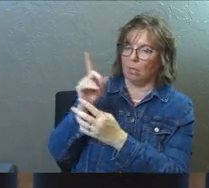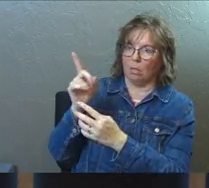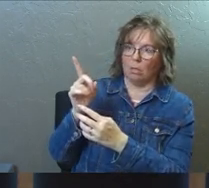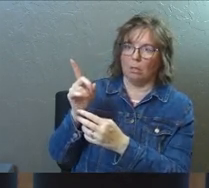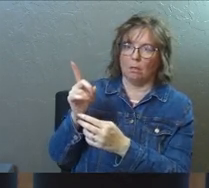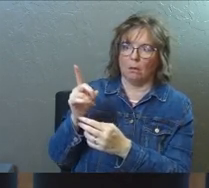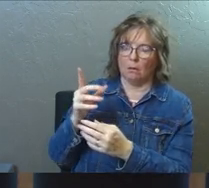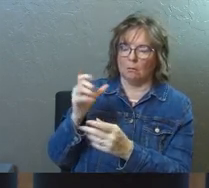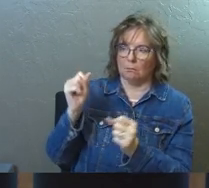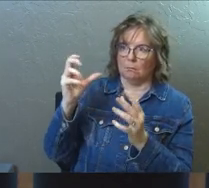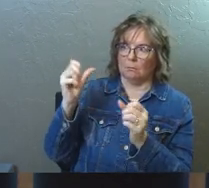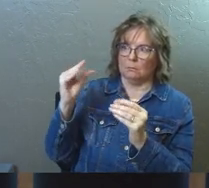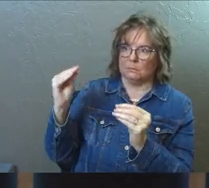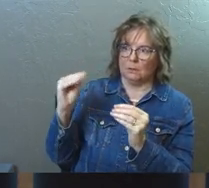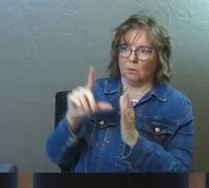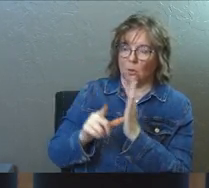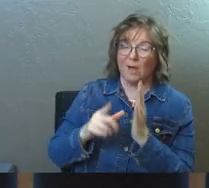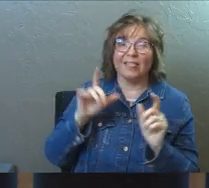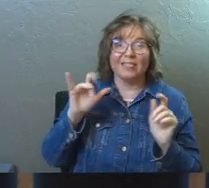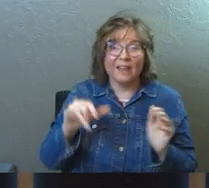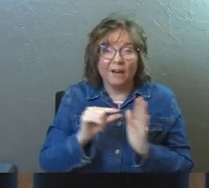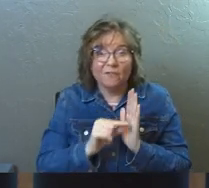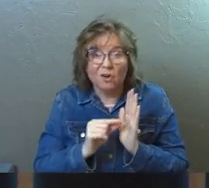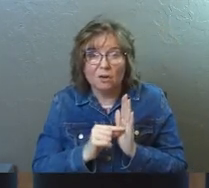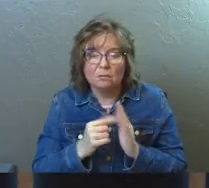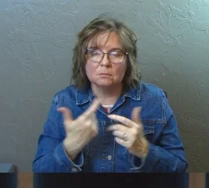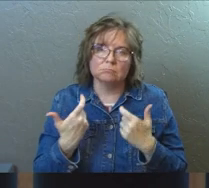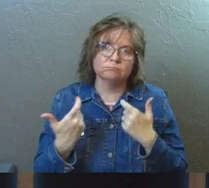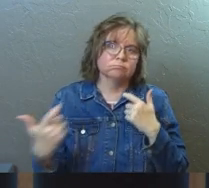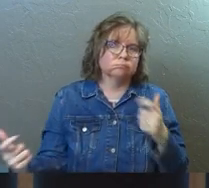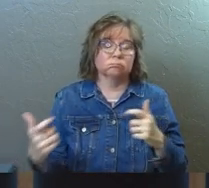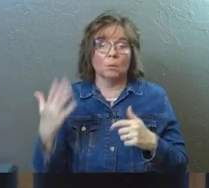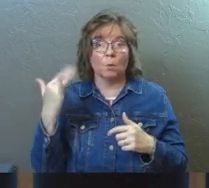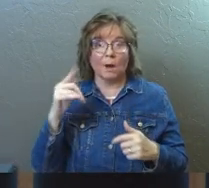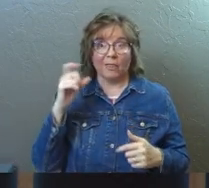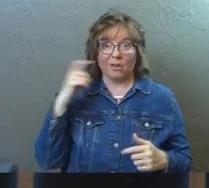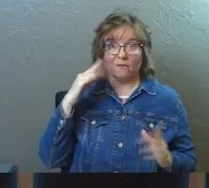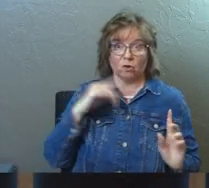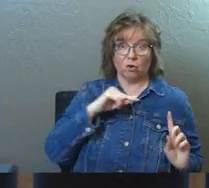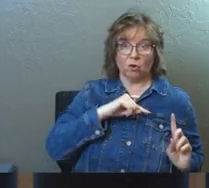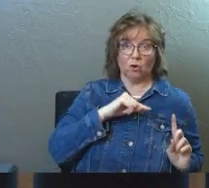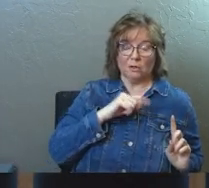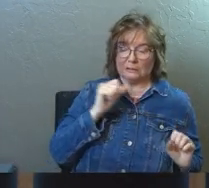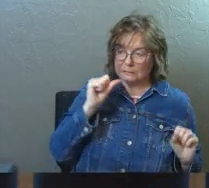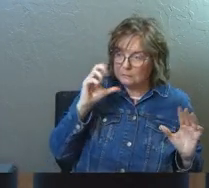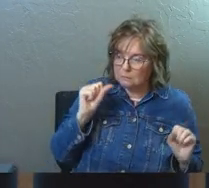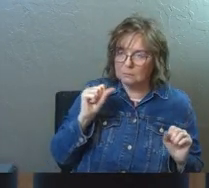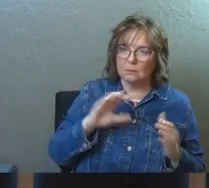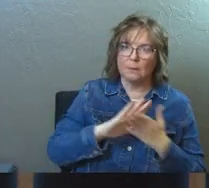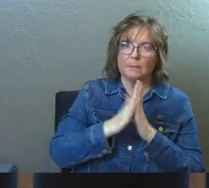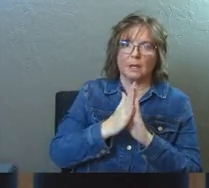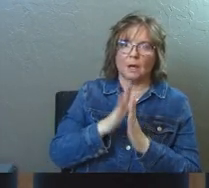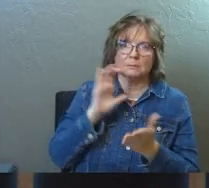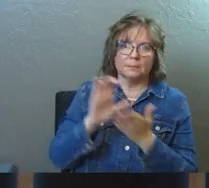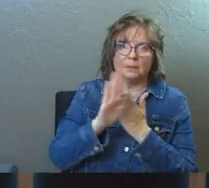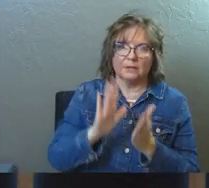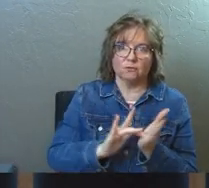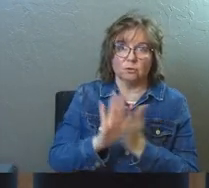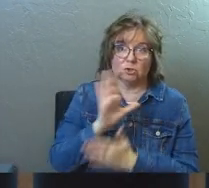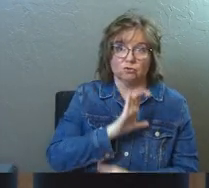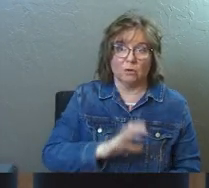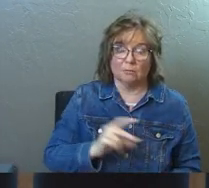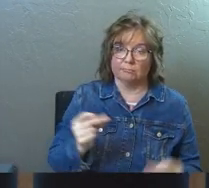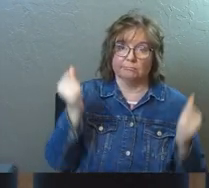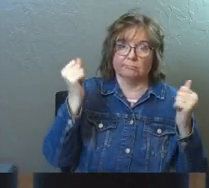That verse right there is massive, because the governor instantly becomes a believer in Jesus